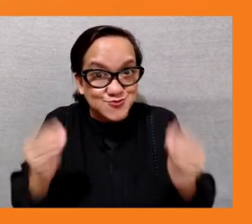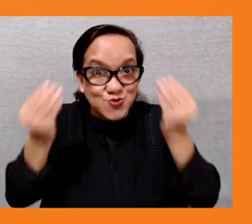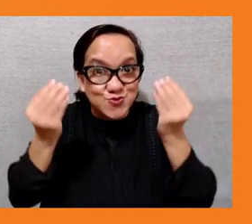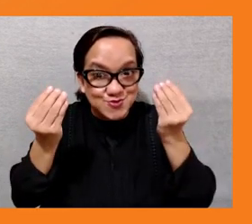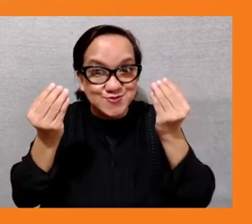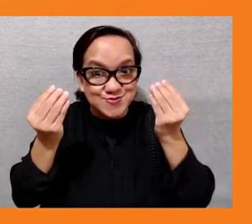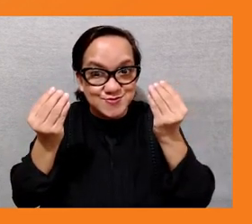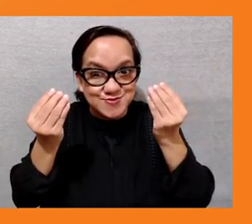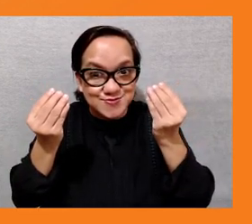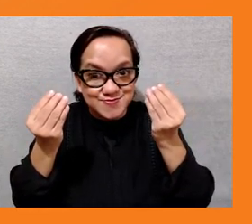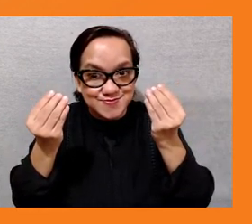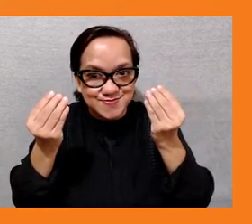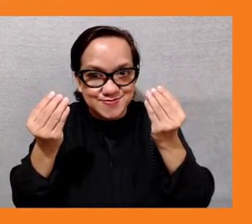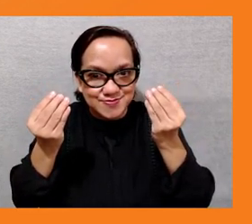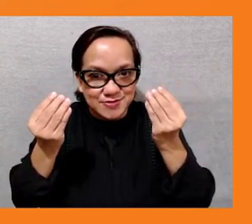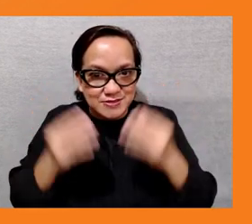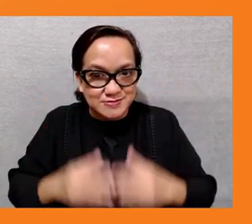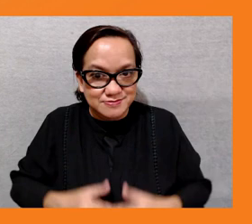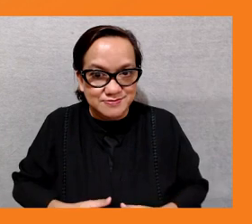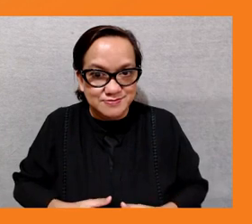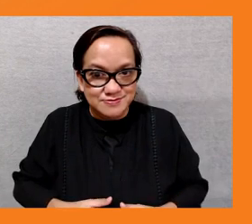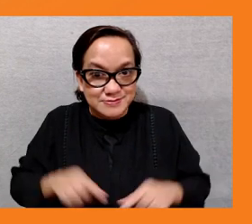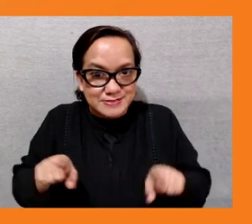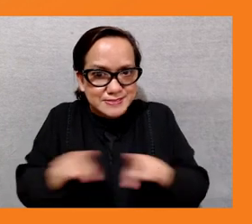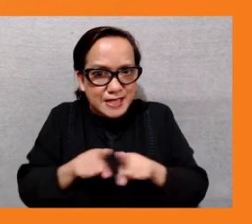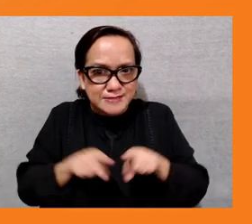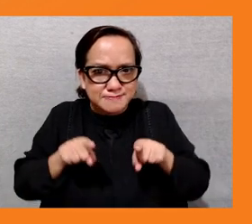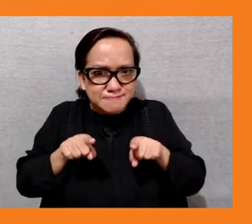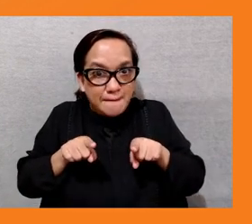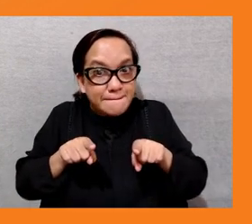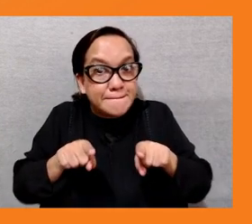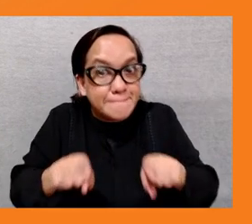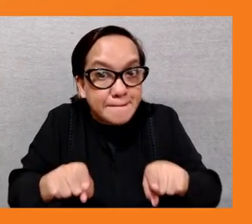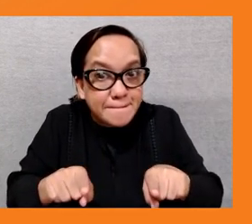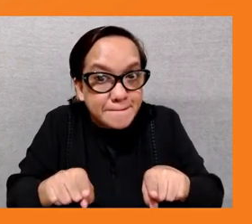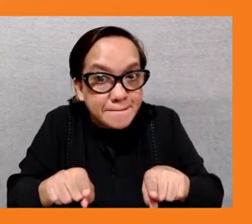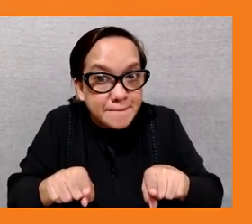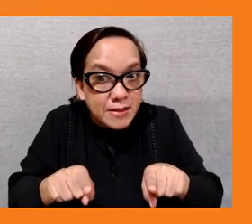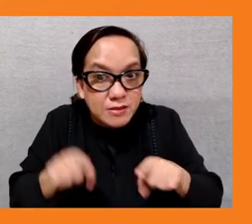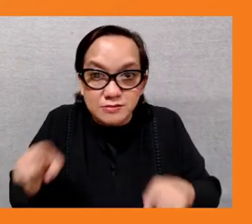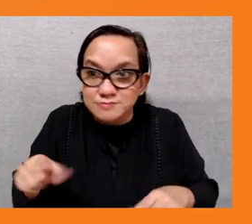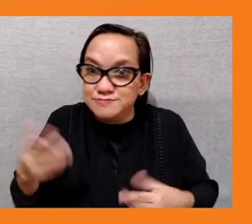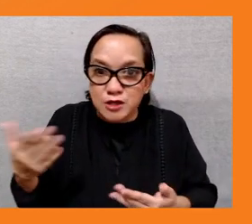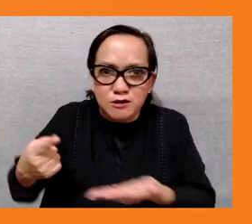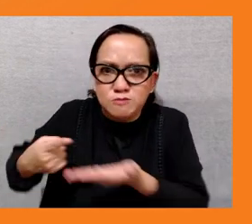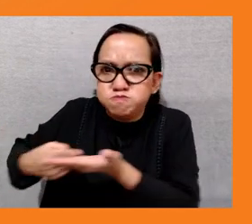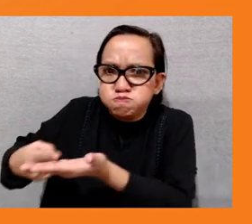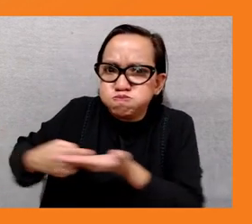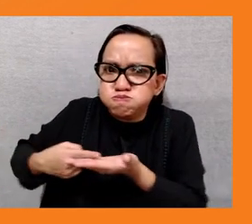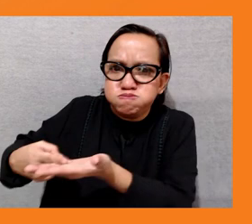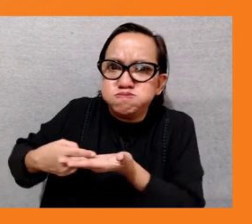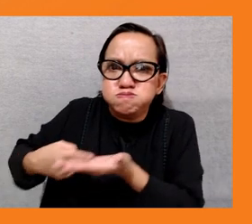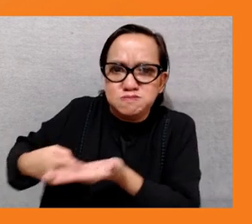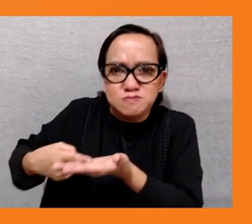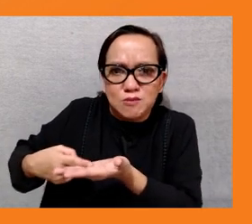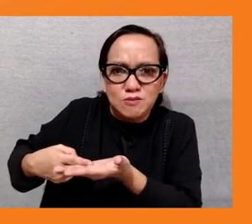interventions a while ago in one of the questions and i wanted to ask um how do adb investments fall